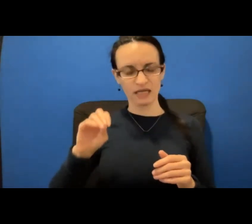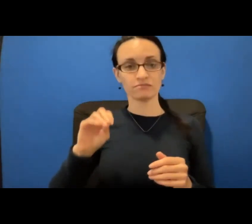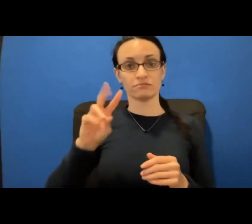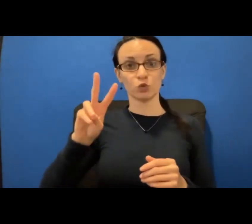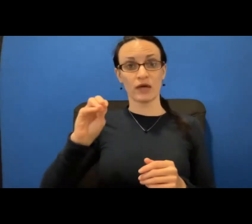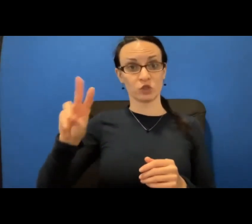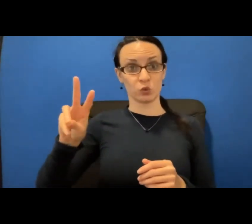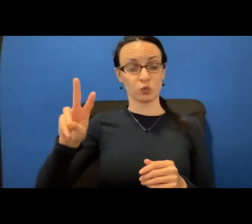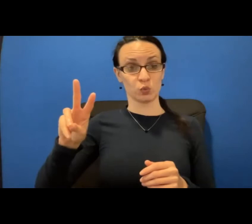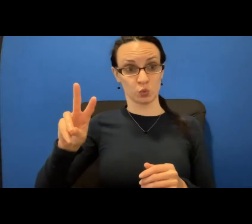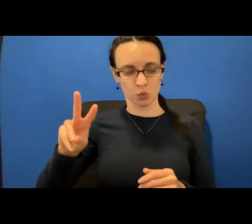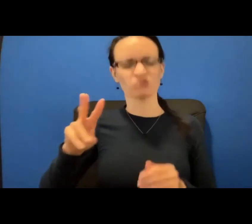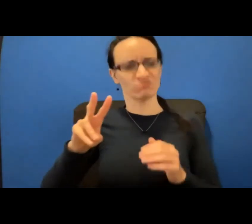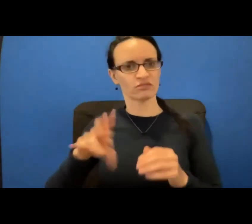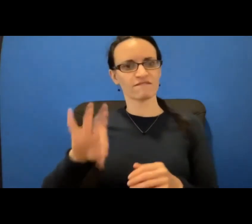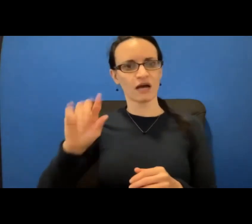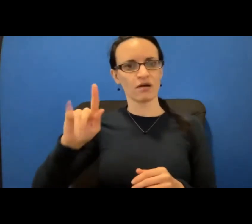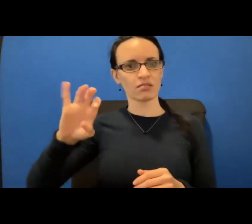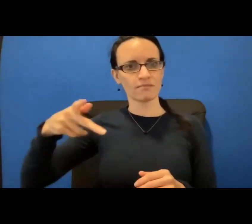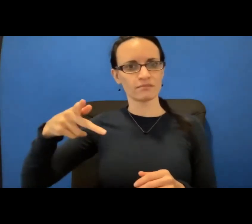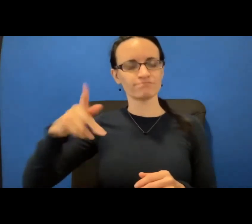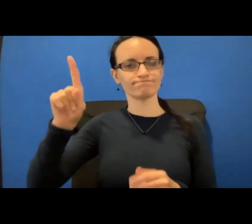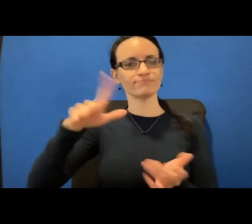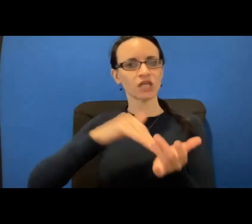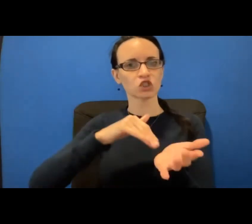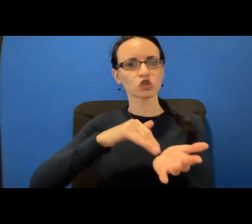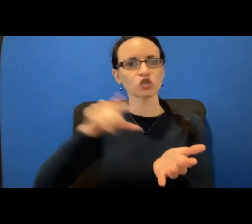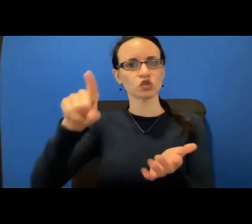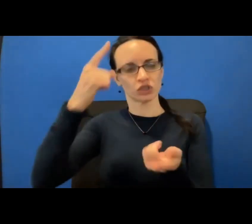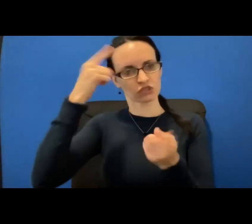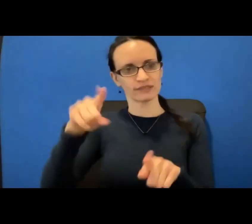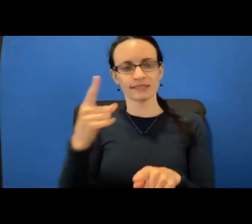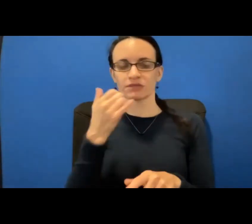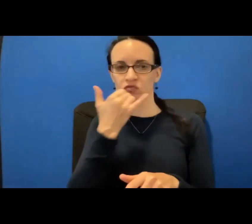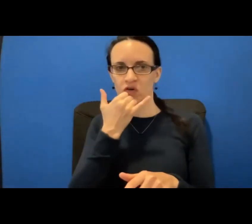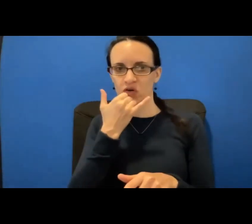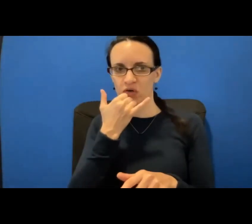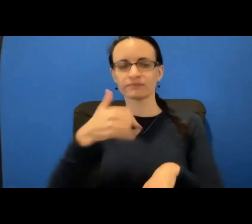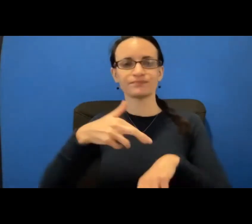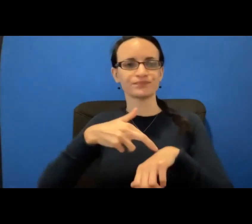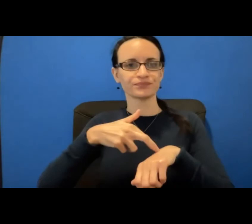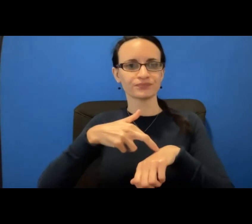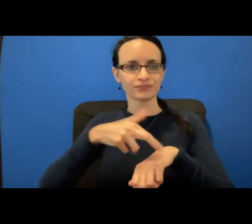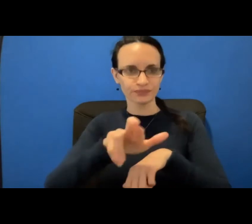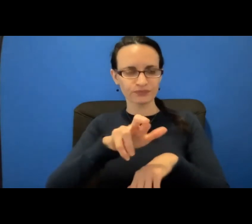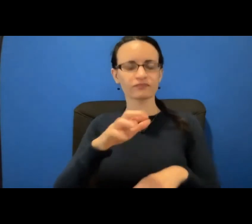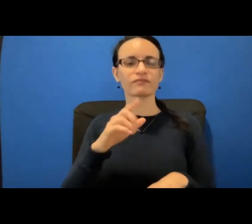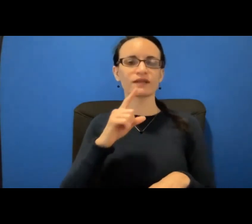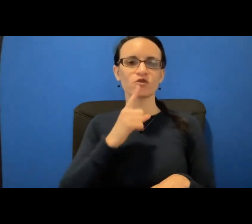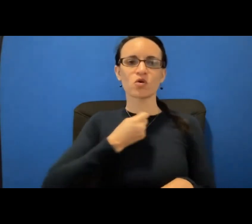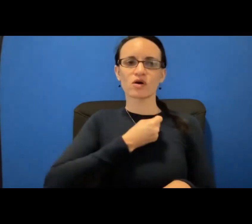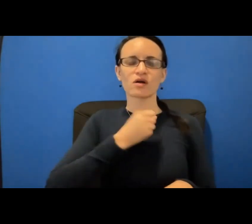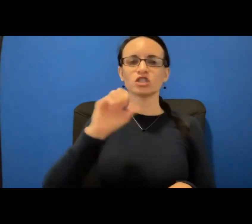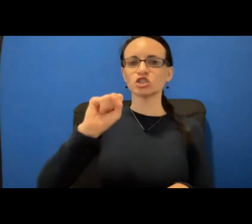So I went to my doctor. She agreed something was wrong and she sent me to first have a sonogram and then for a